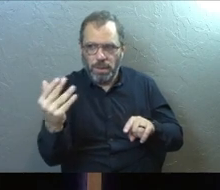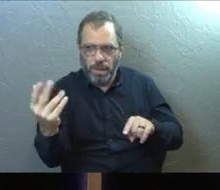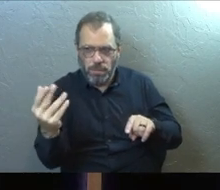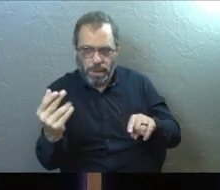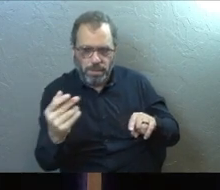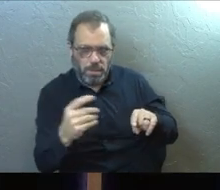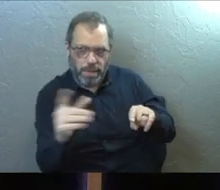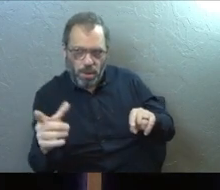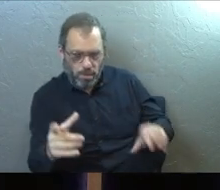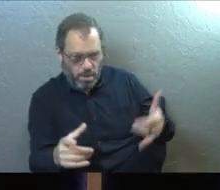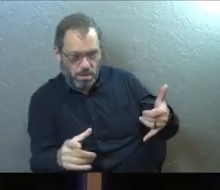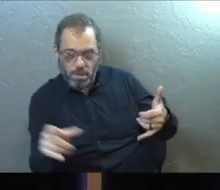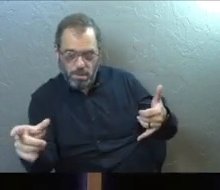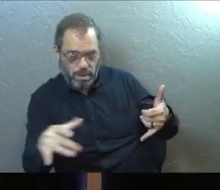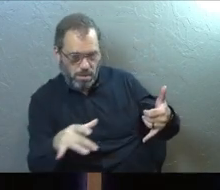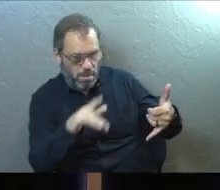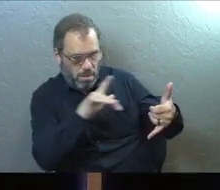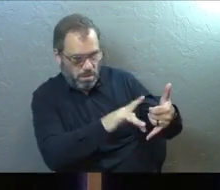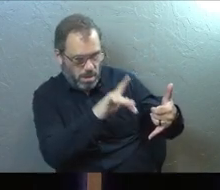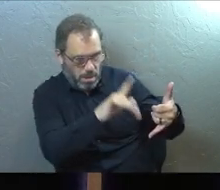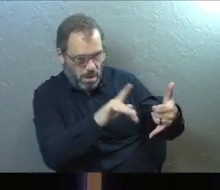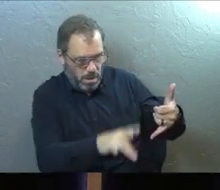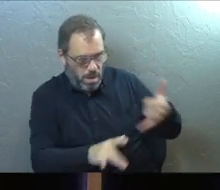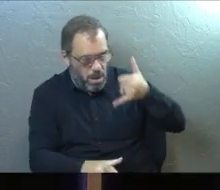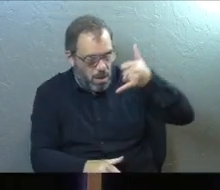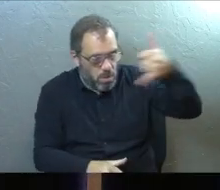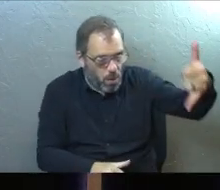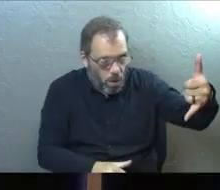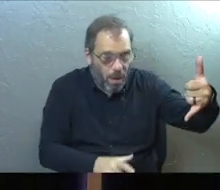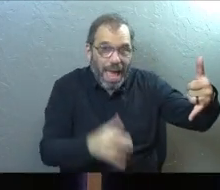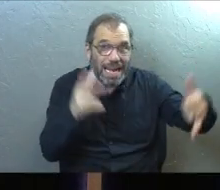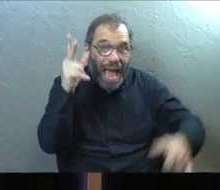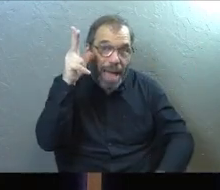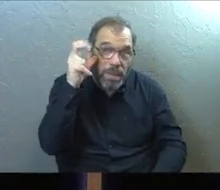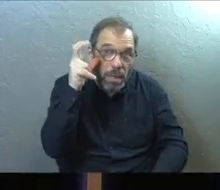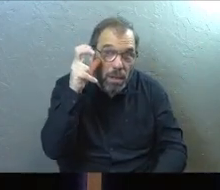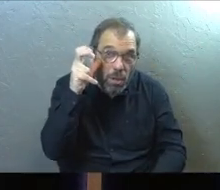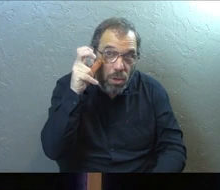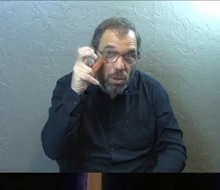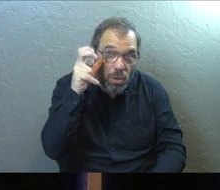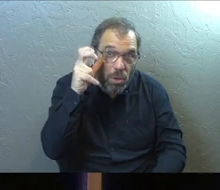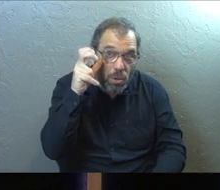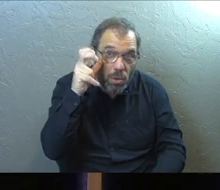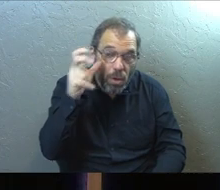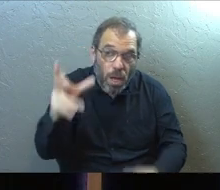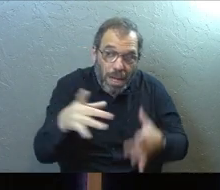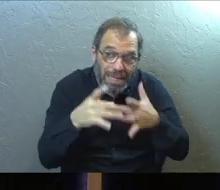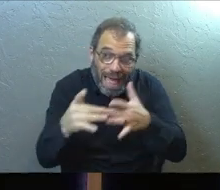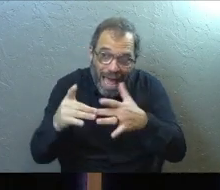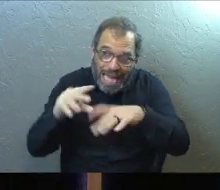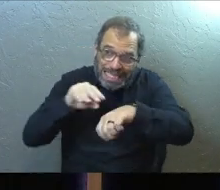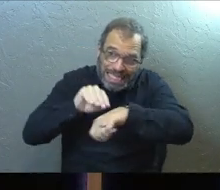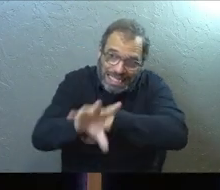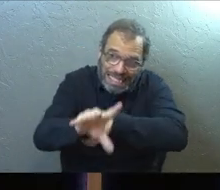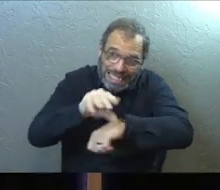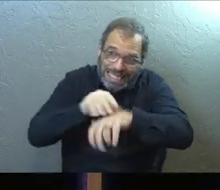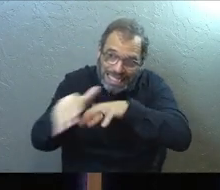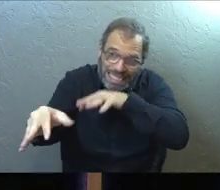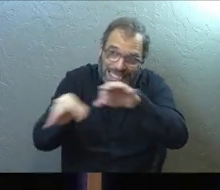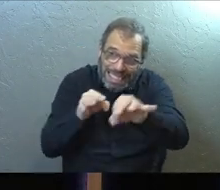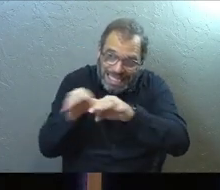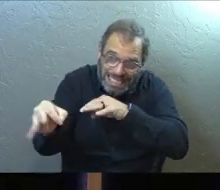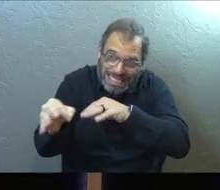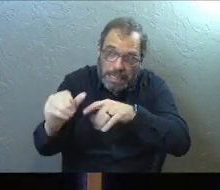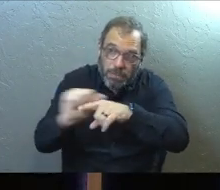right there in the counseling appointment. And I listened to that person walk this loved one through some really great,